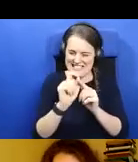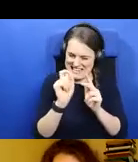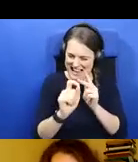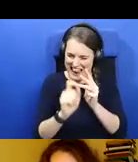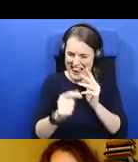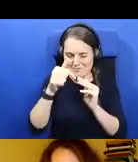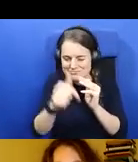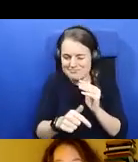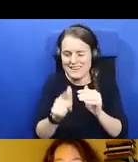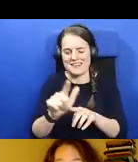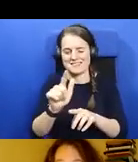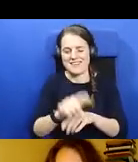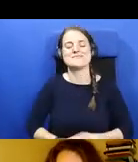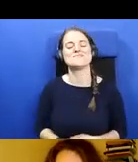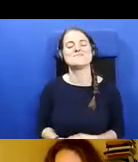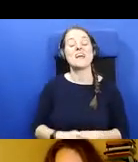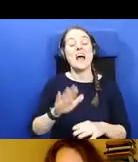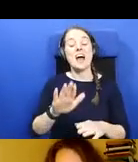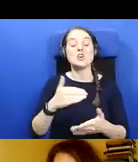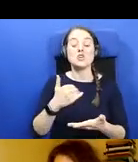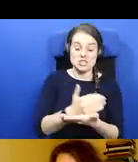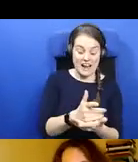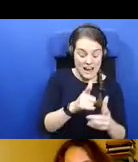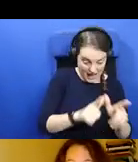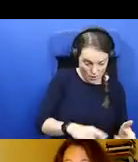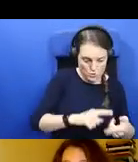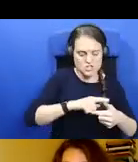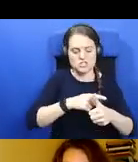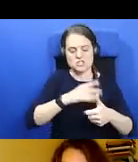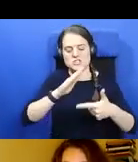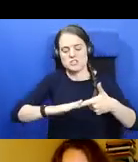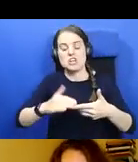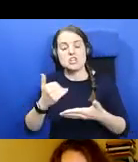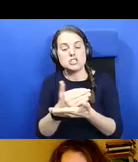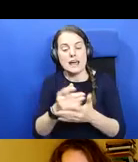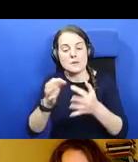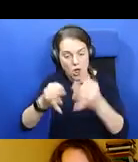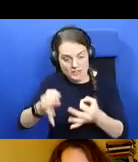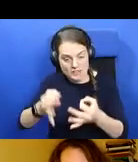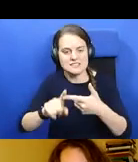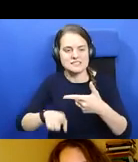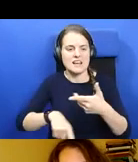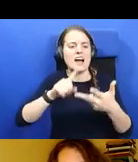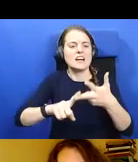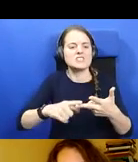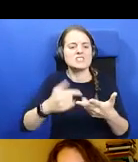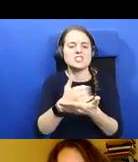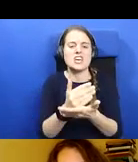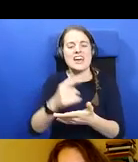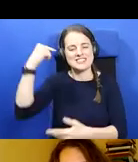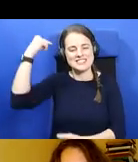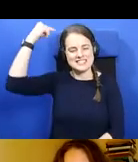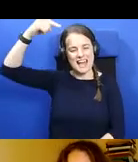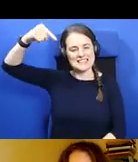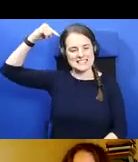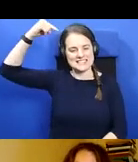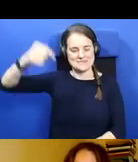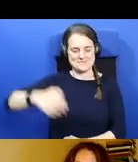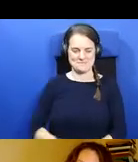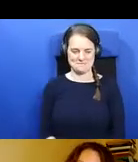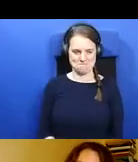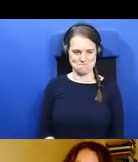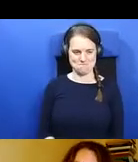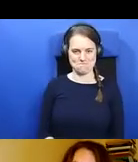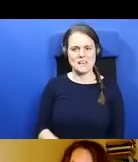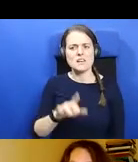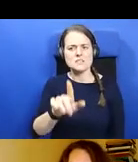And along with the shared language, the shared politics, you also have shared saints. Now, why are